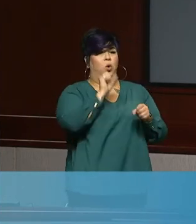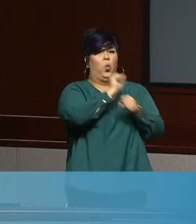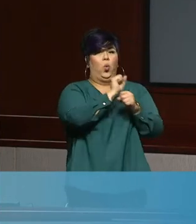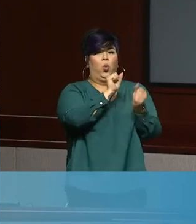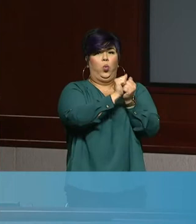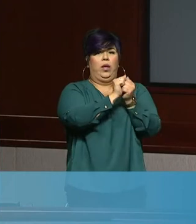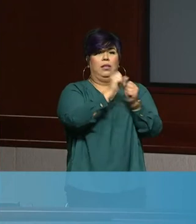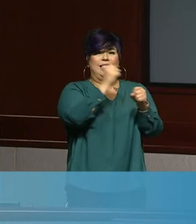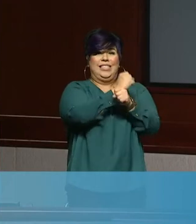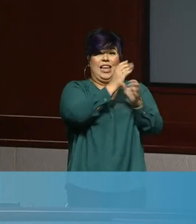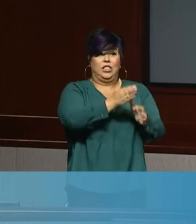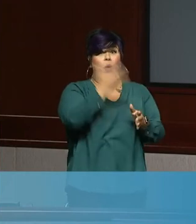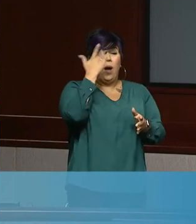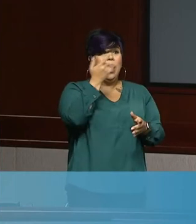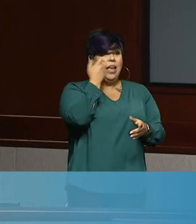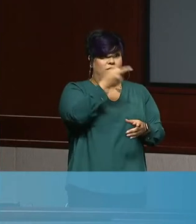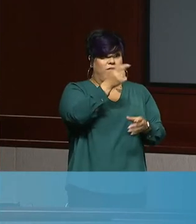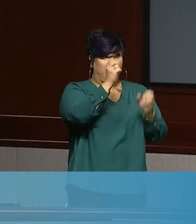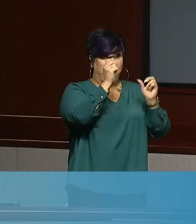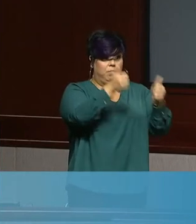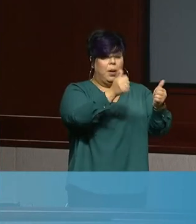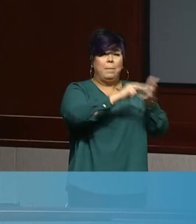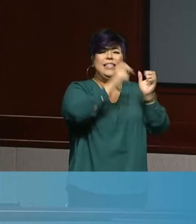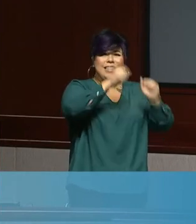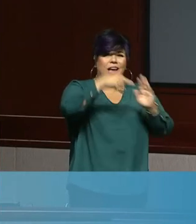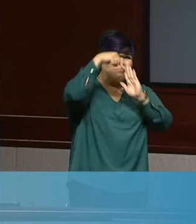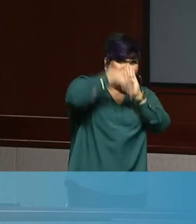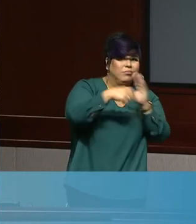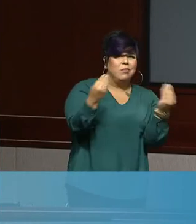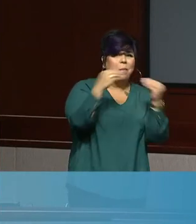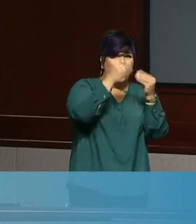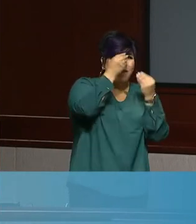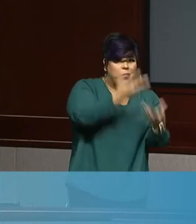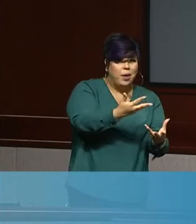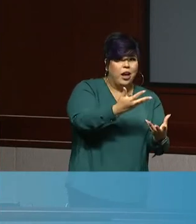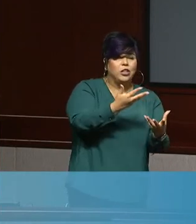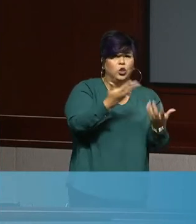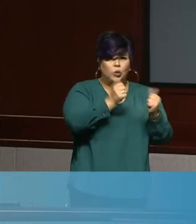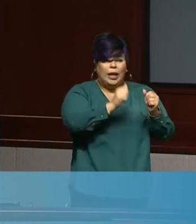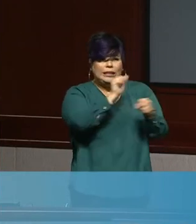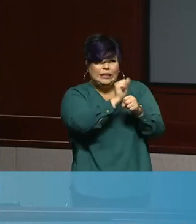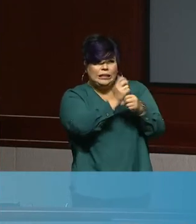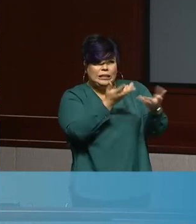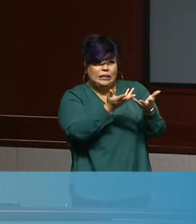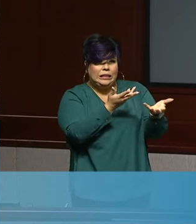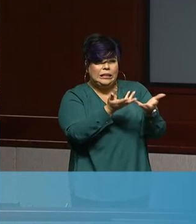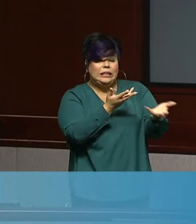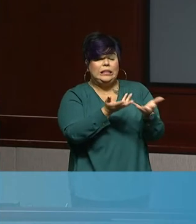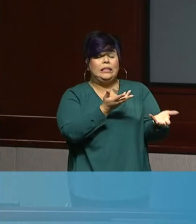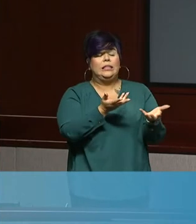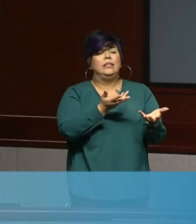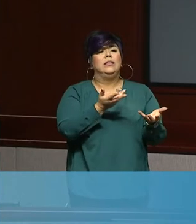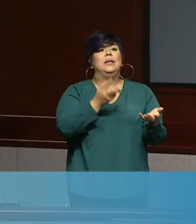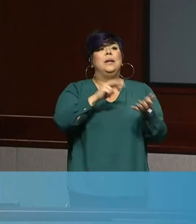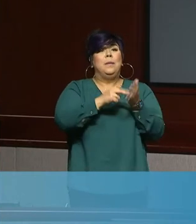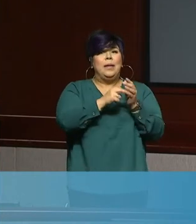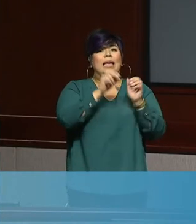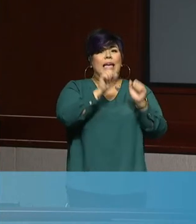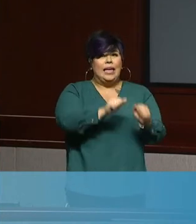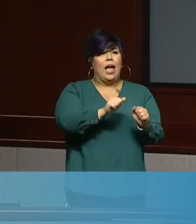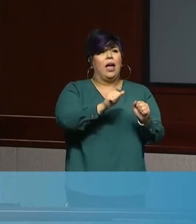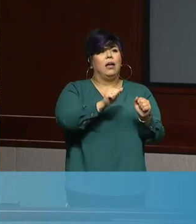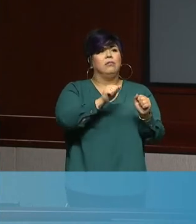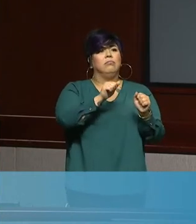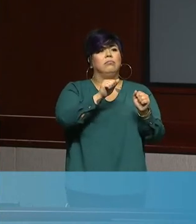in those five regions that we had originally. And then in working with that statistician, we were able to get the verification